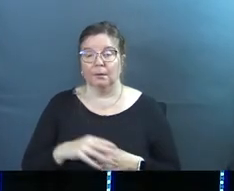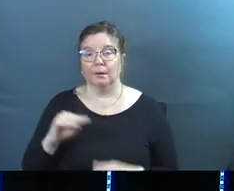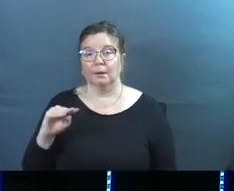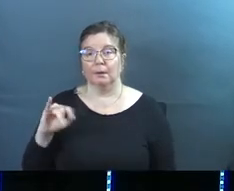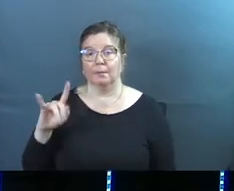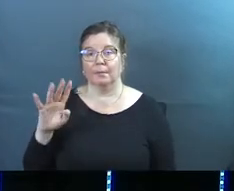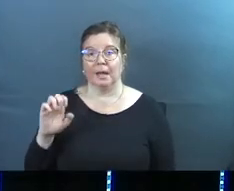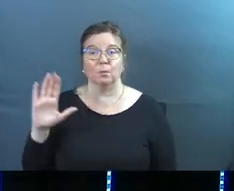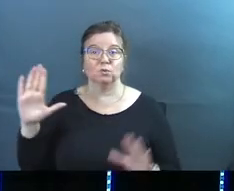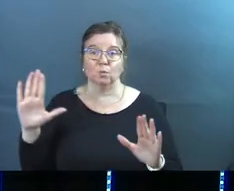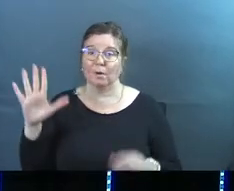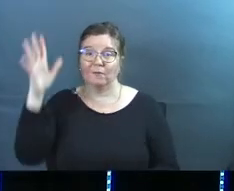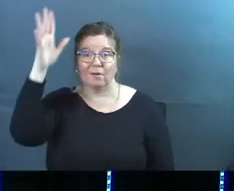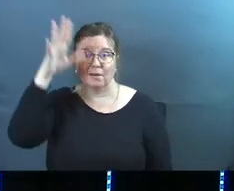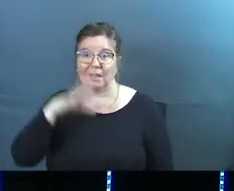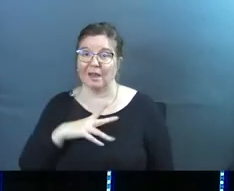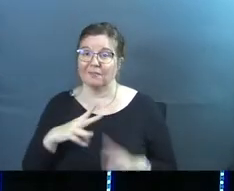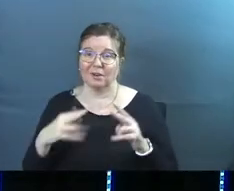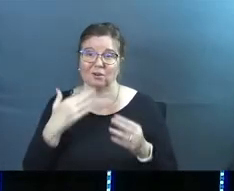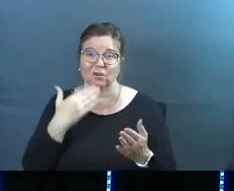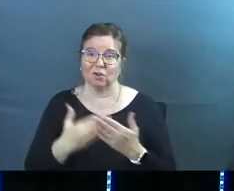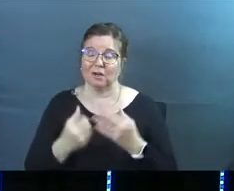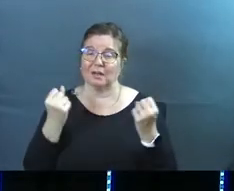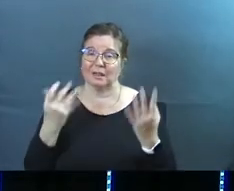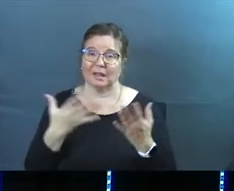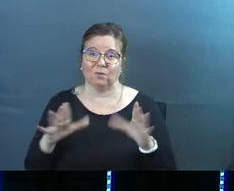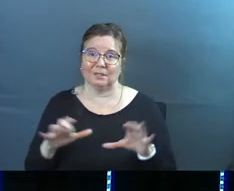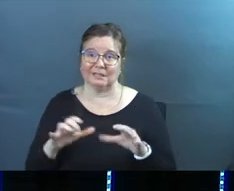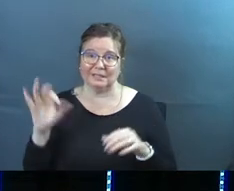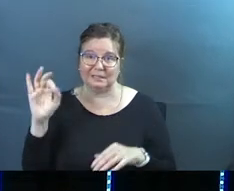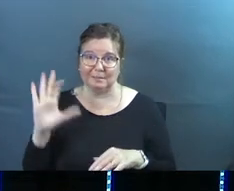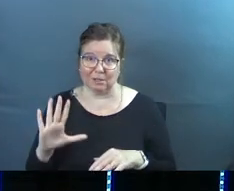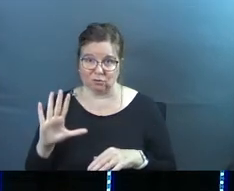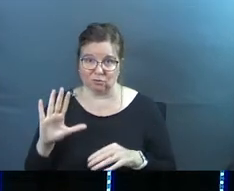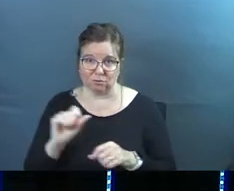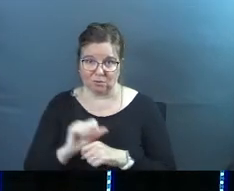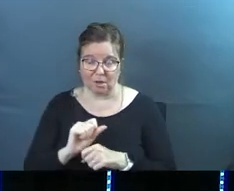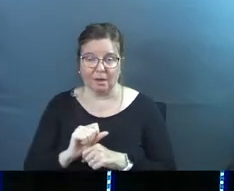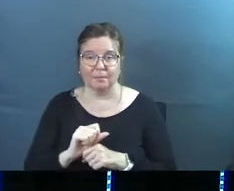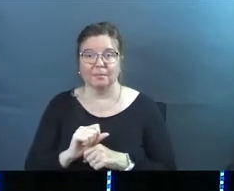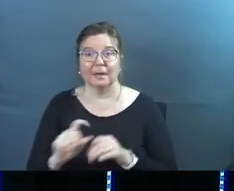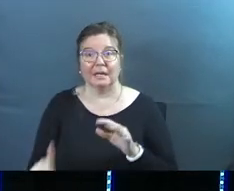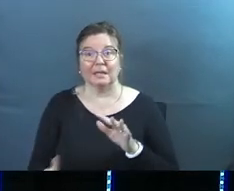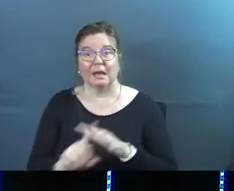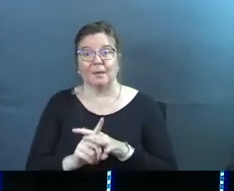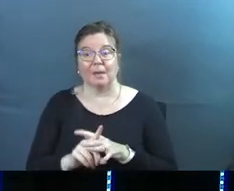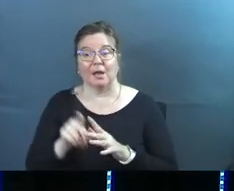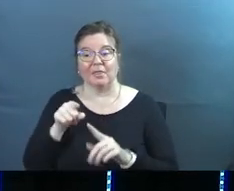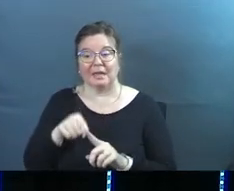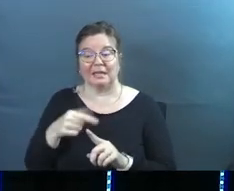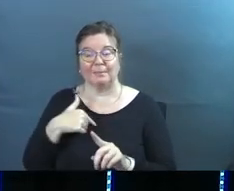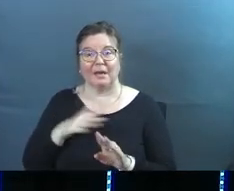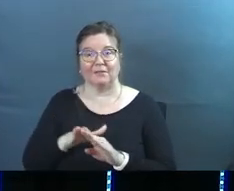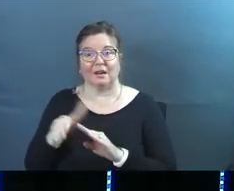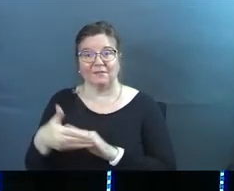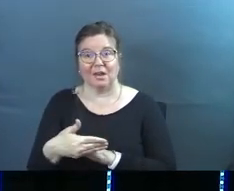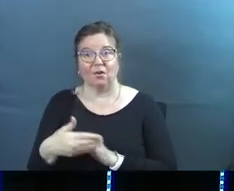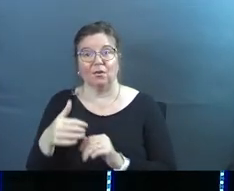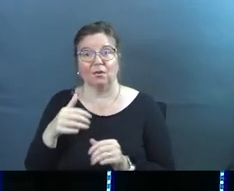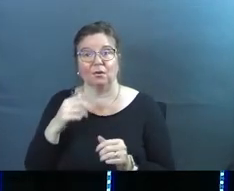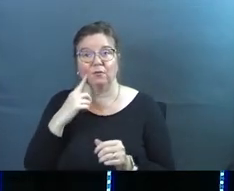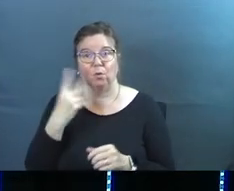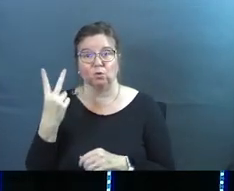Mike, wonderful guy. Very, very good at a lot of what he did in the pastorate. It came out that he had been having an affair